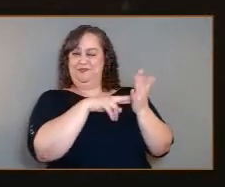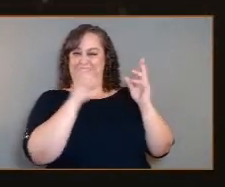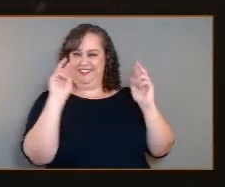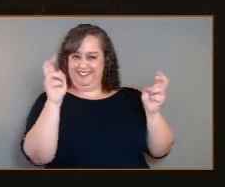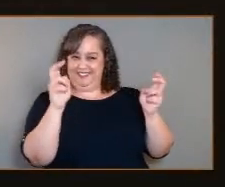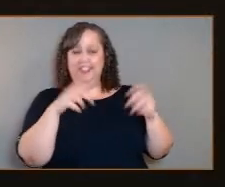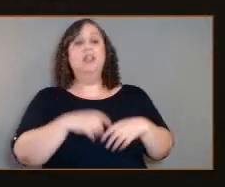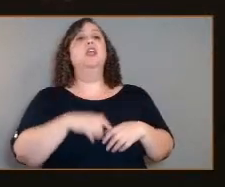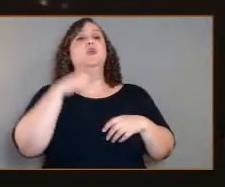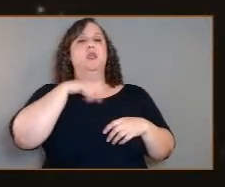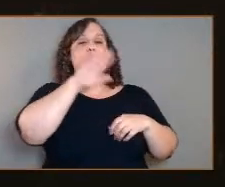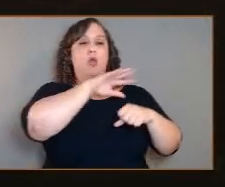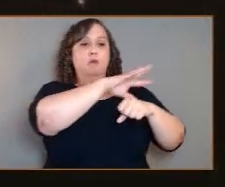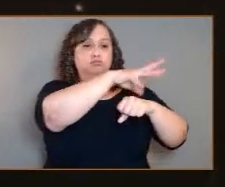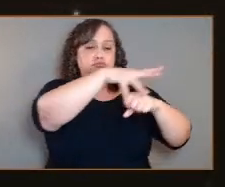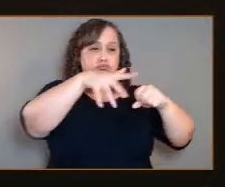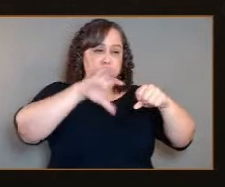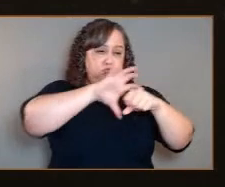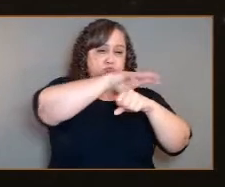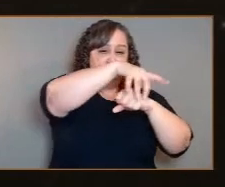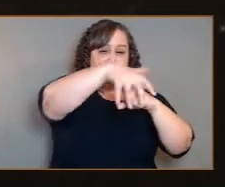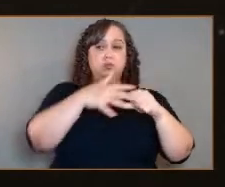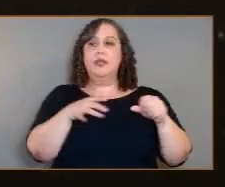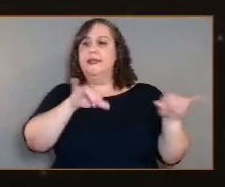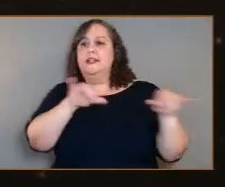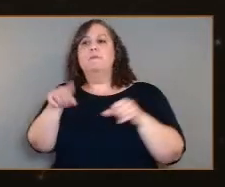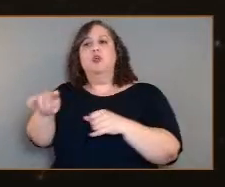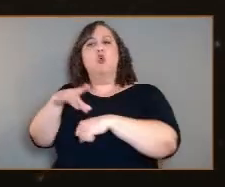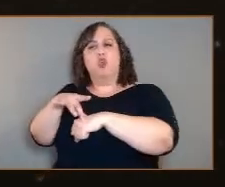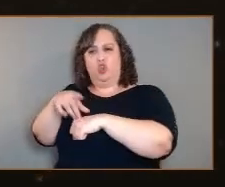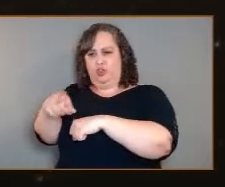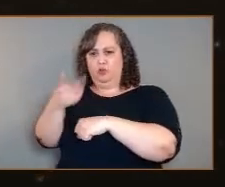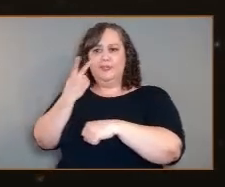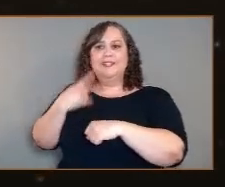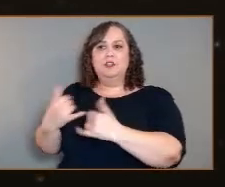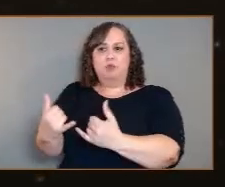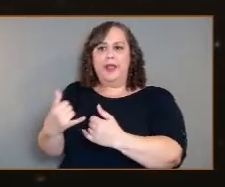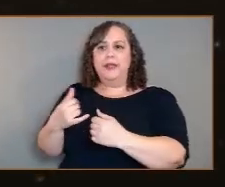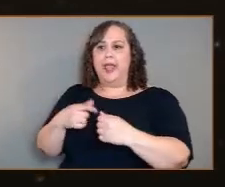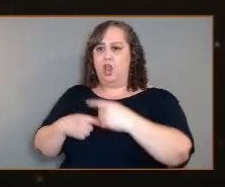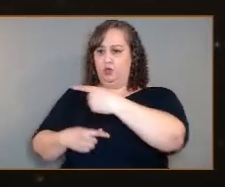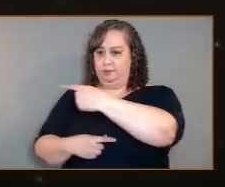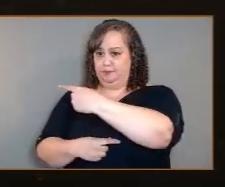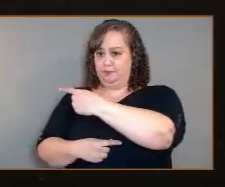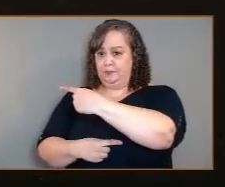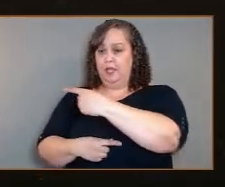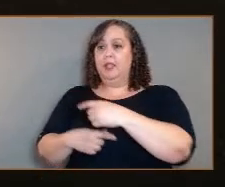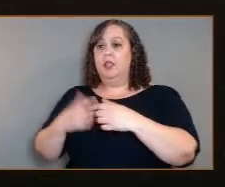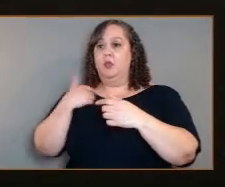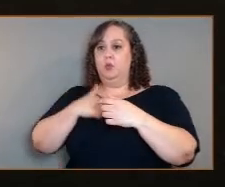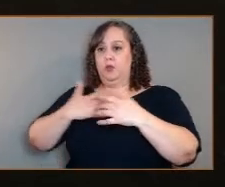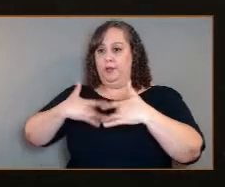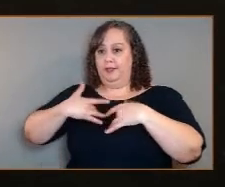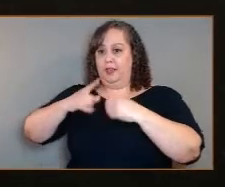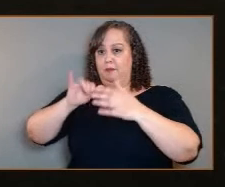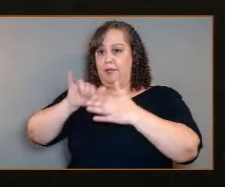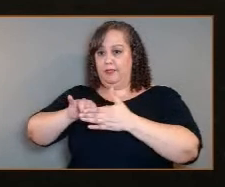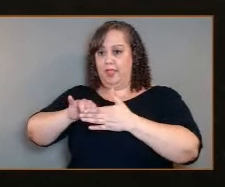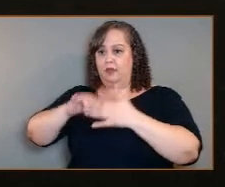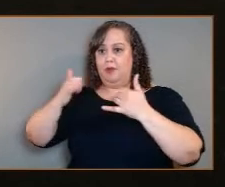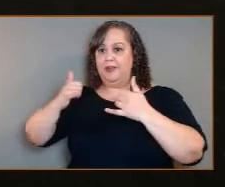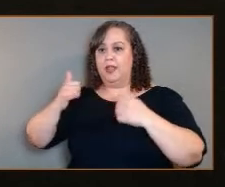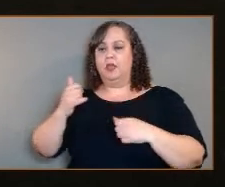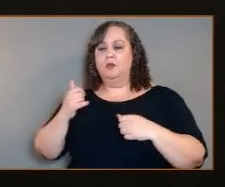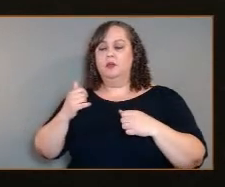as we look at that of Earth. You can see the Earth here as we launch to Venus. So we're very excited about that. But then our final mission, we release our